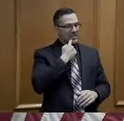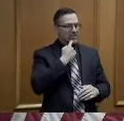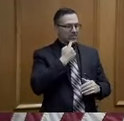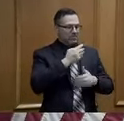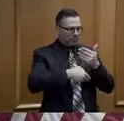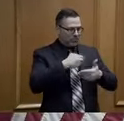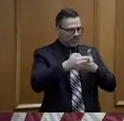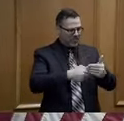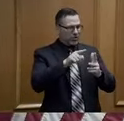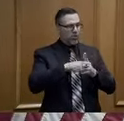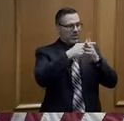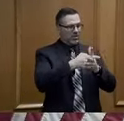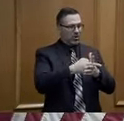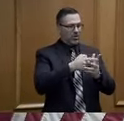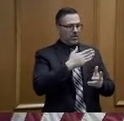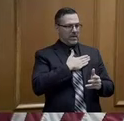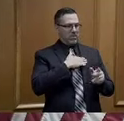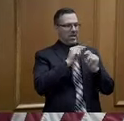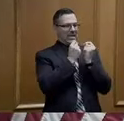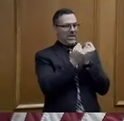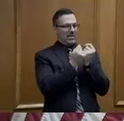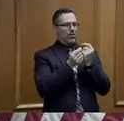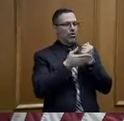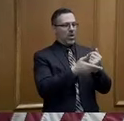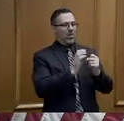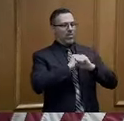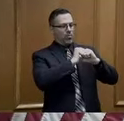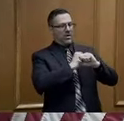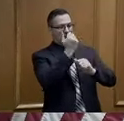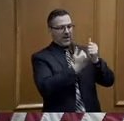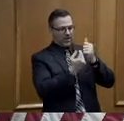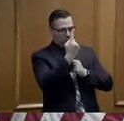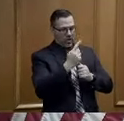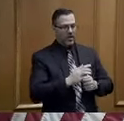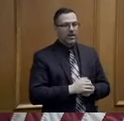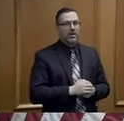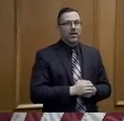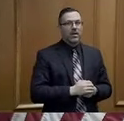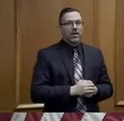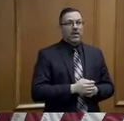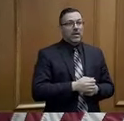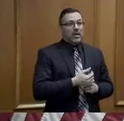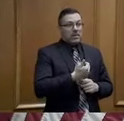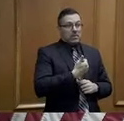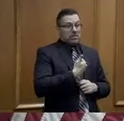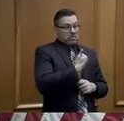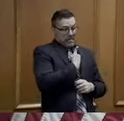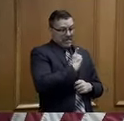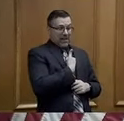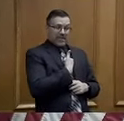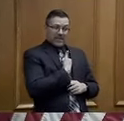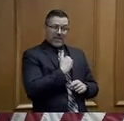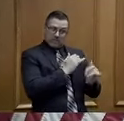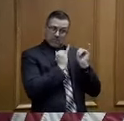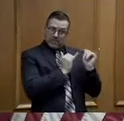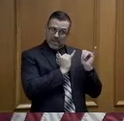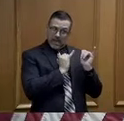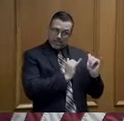to protect everyone. I've taken personal steps to do the same thing.